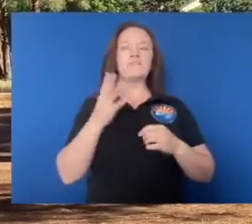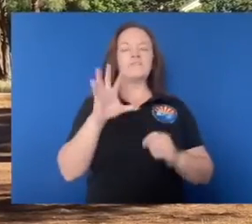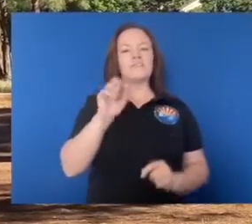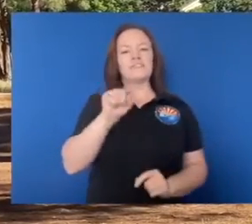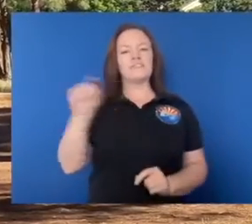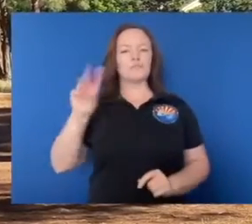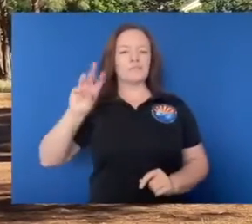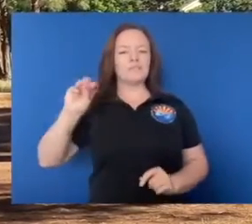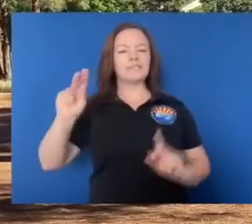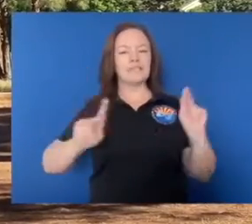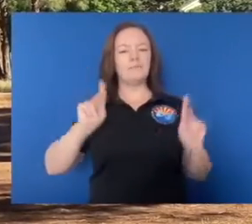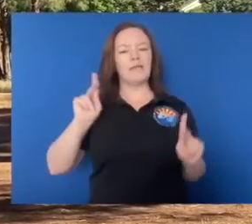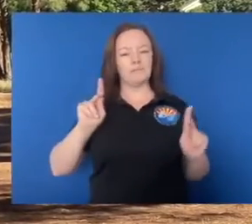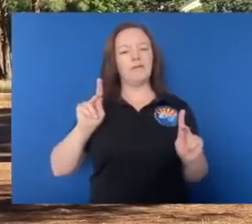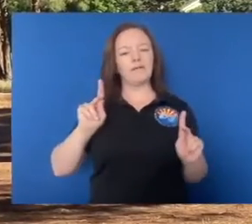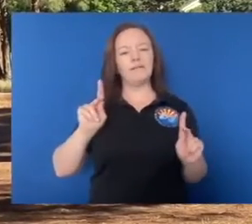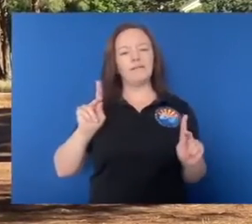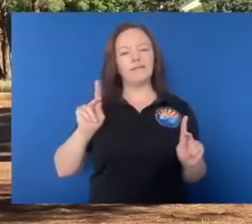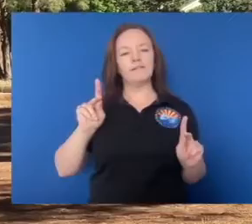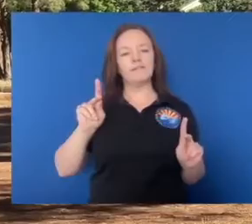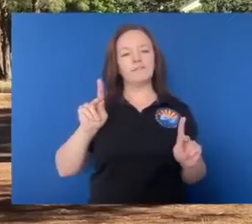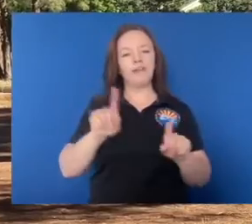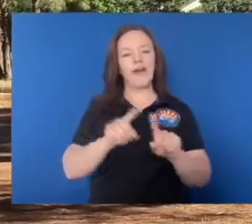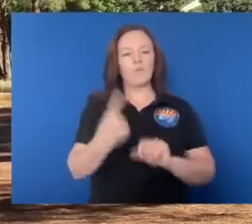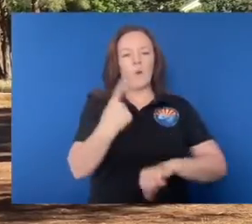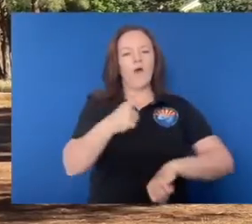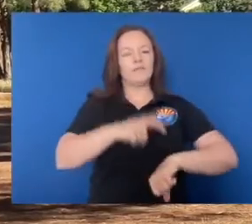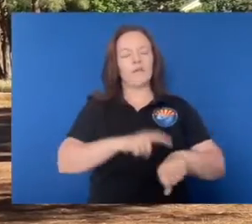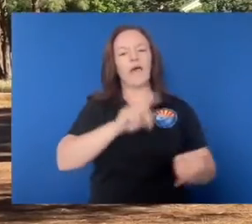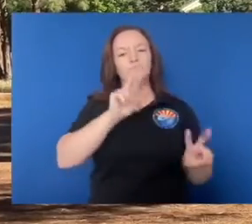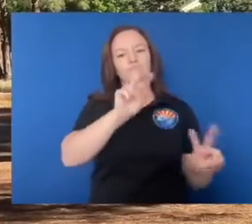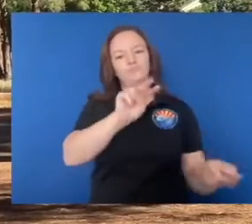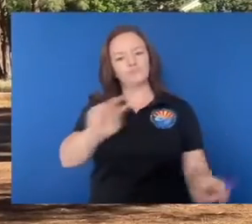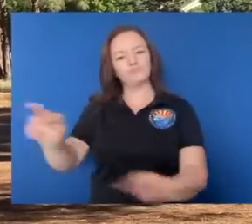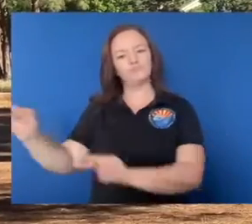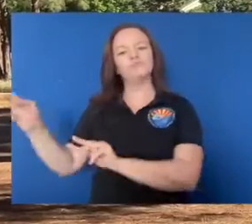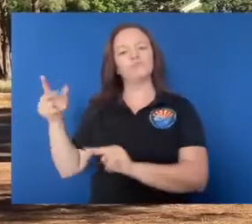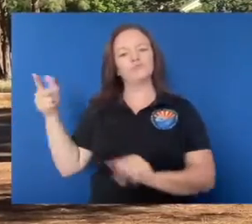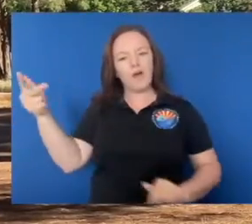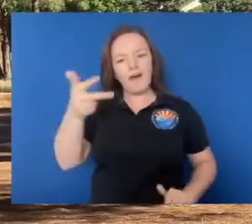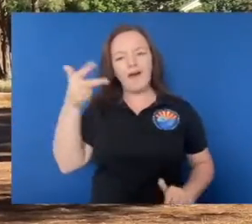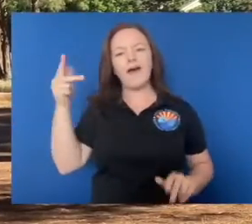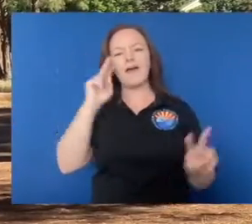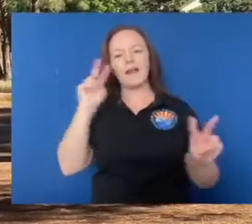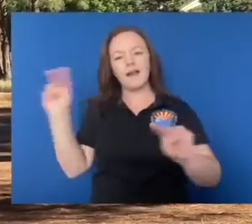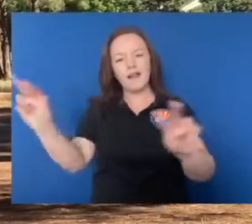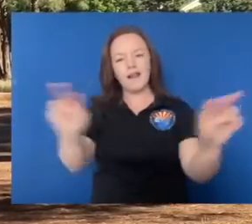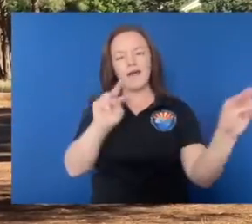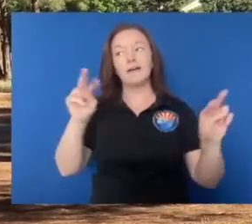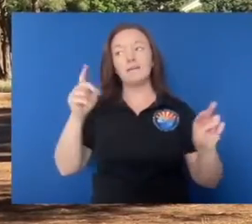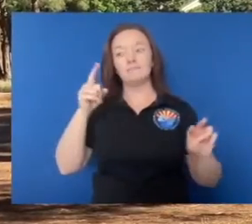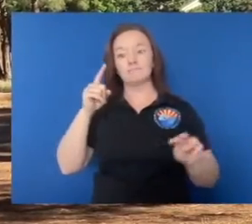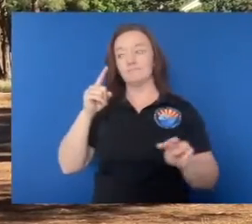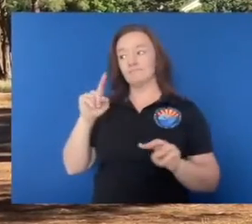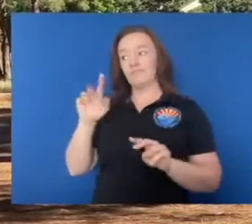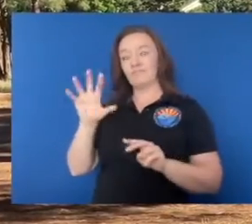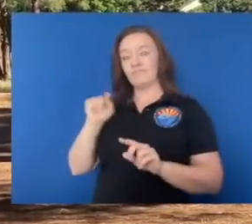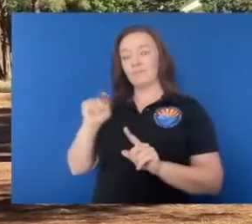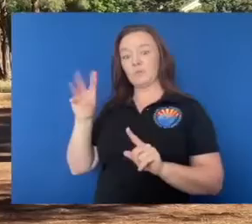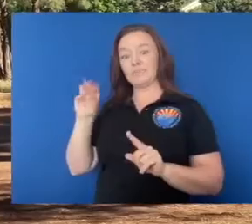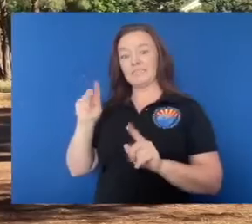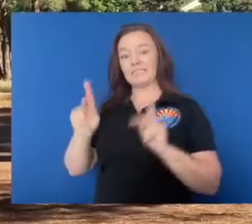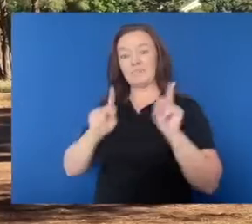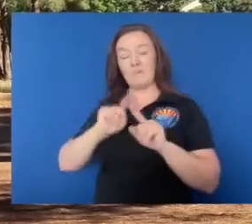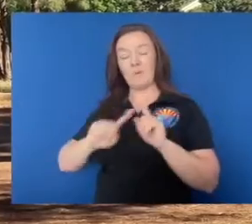50 and 60 people patrolling. 50 to 60 people, two plus million acres. That's right.